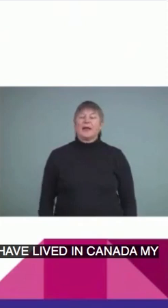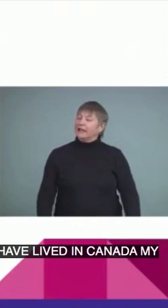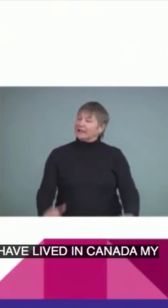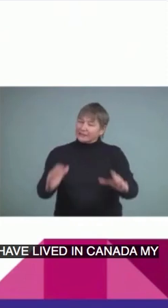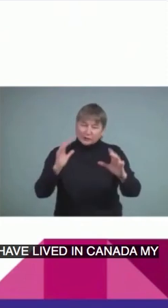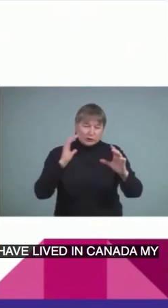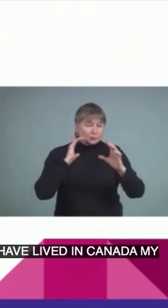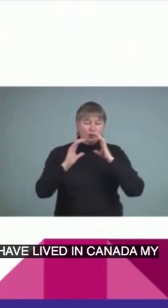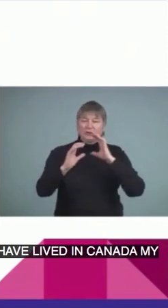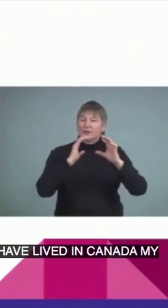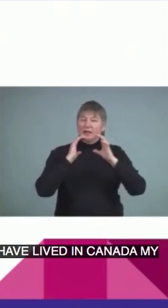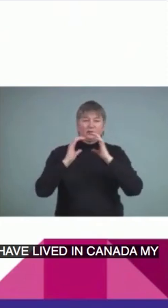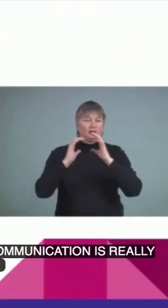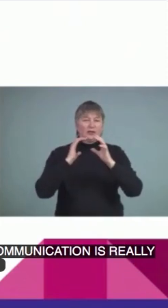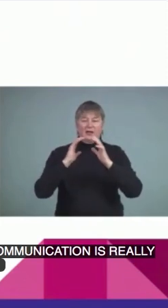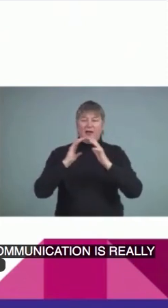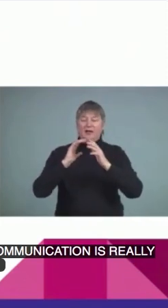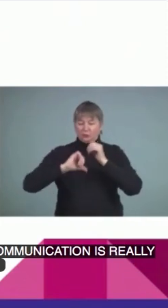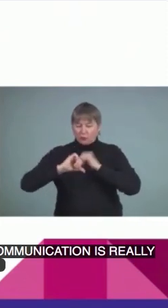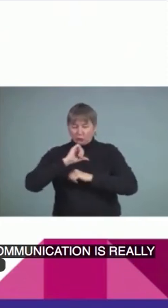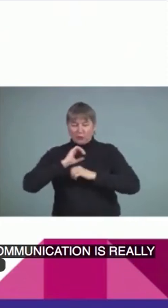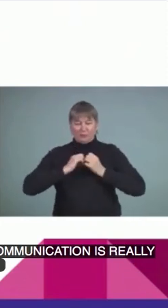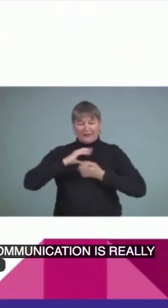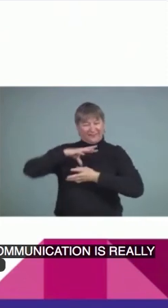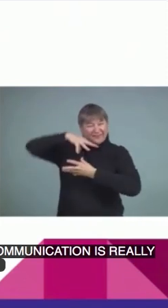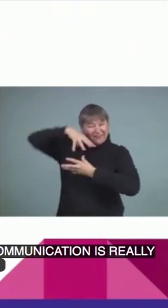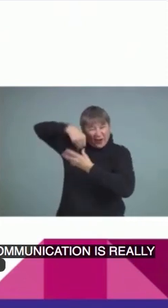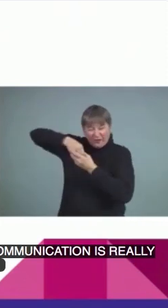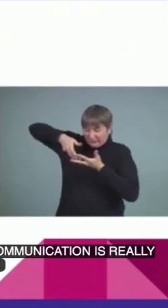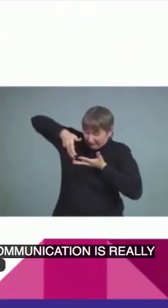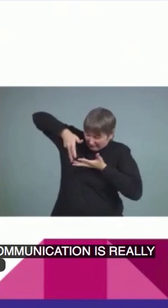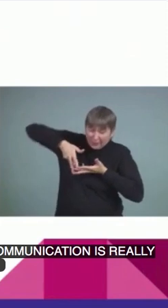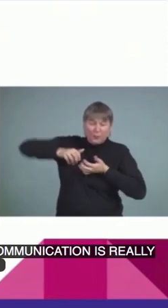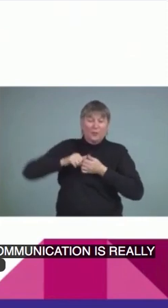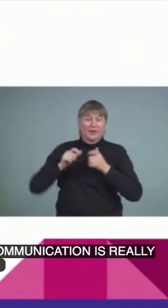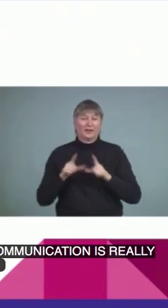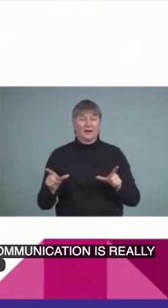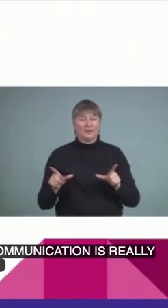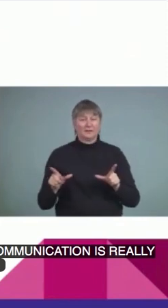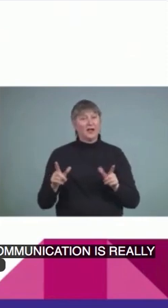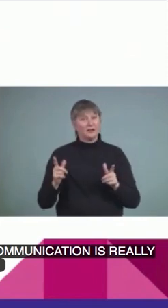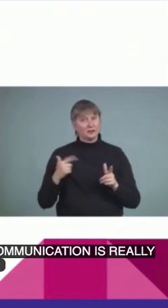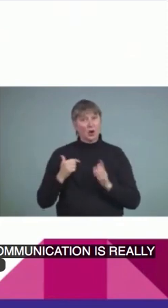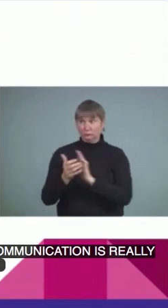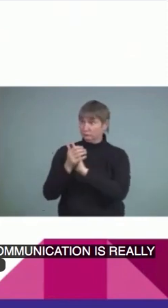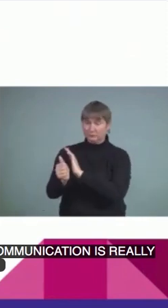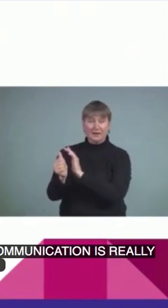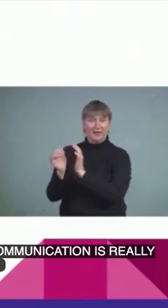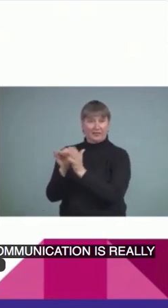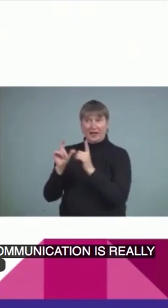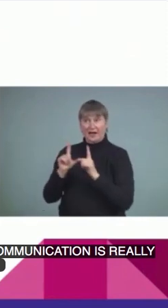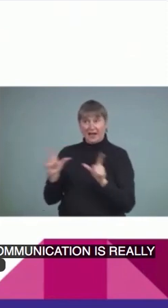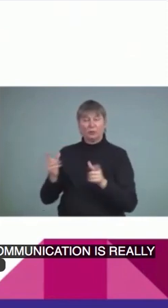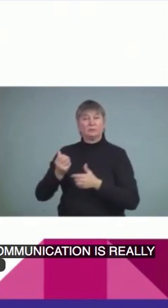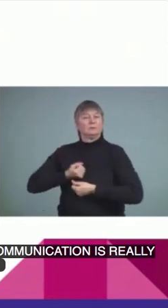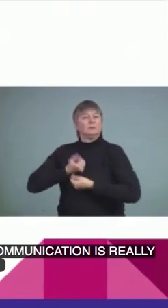in that language. So, if we're proficient enough in a language, then we can be